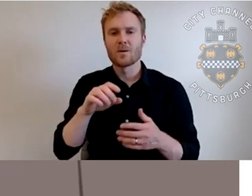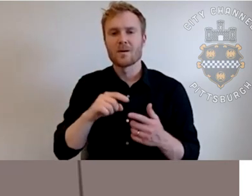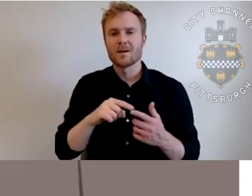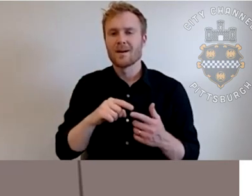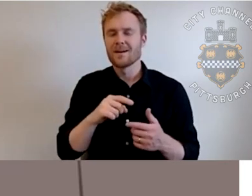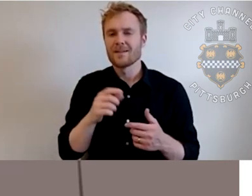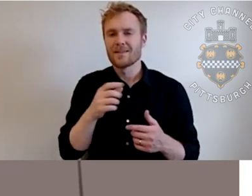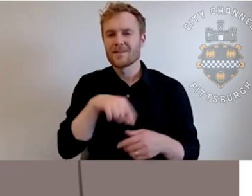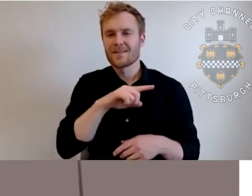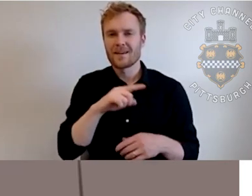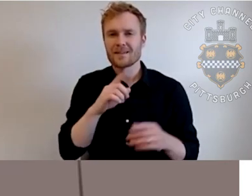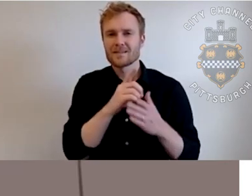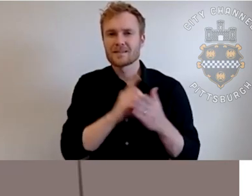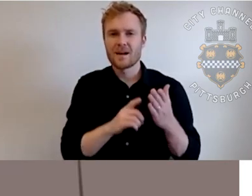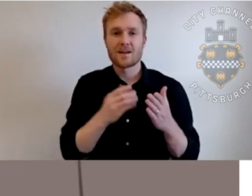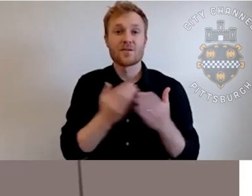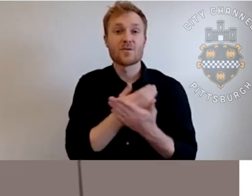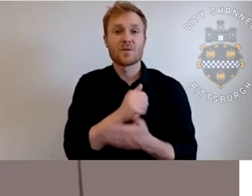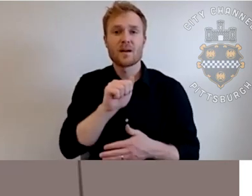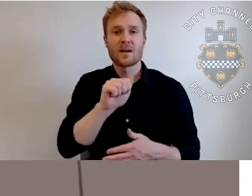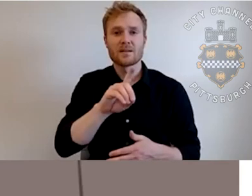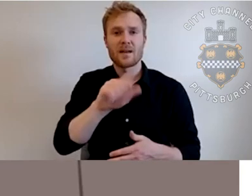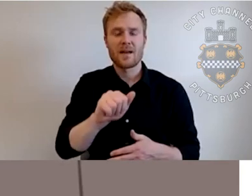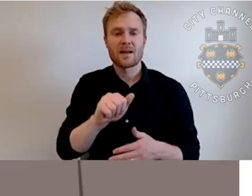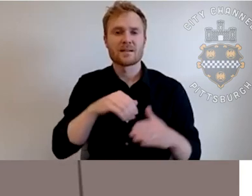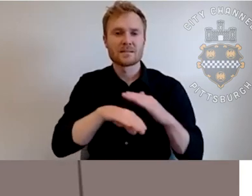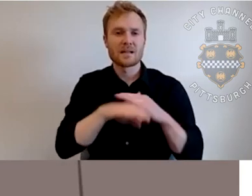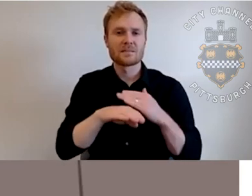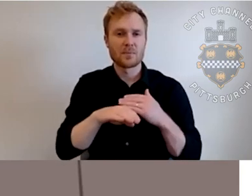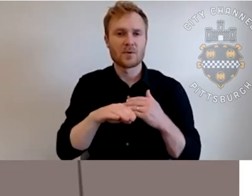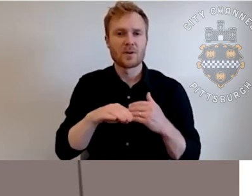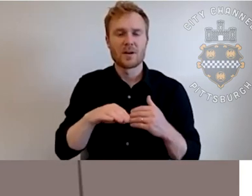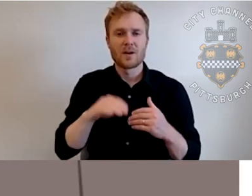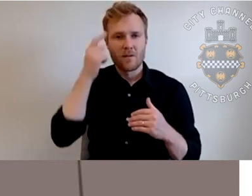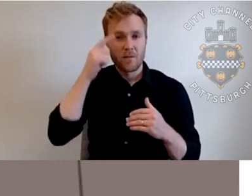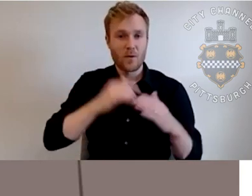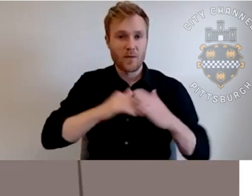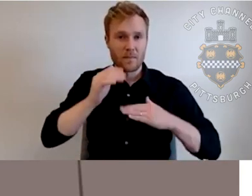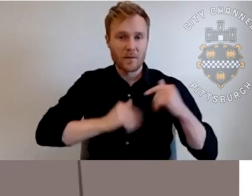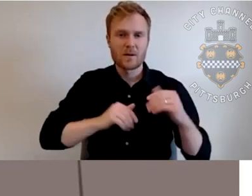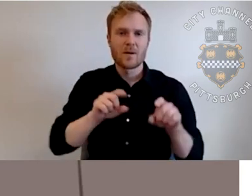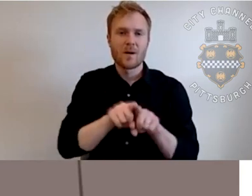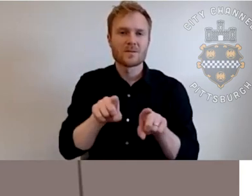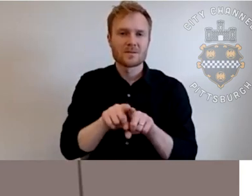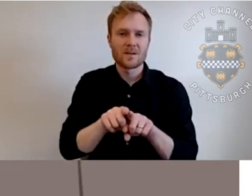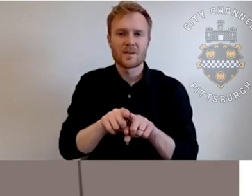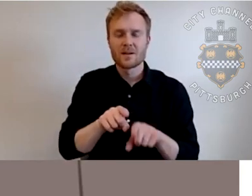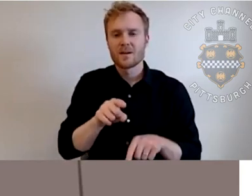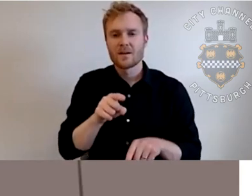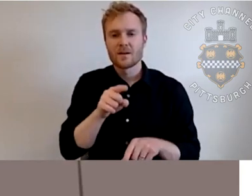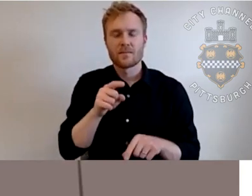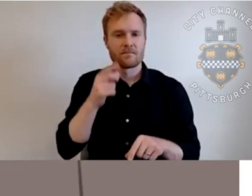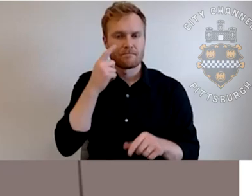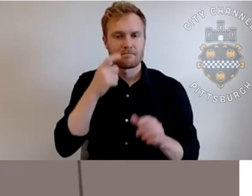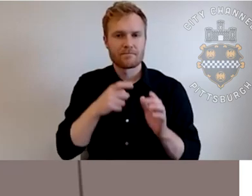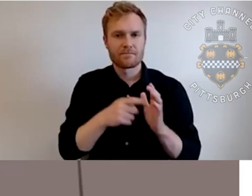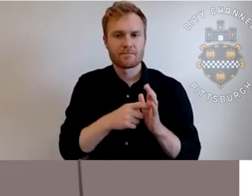kind of designed a new ADA accessible entrance to the facility. And also this, this pergola that you can see so that the seniors may have